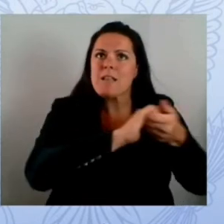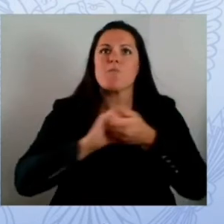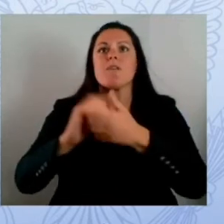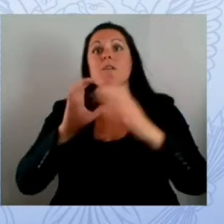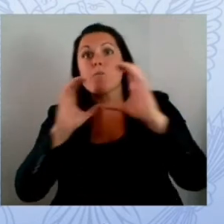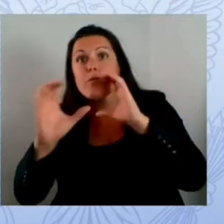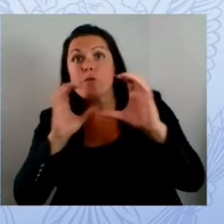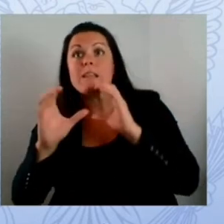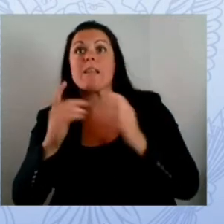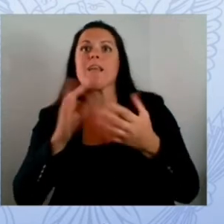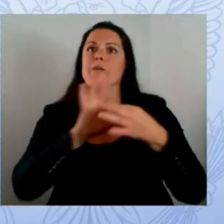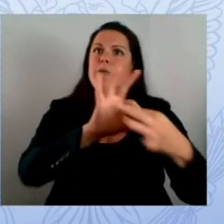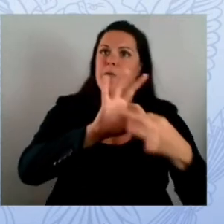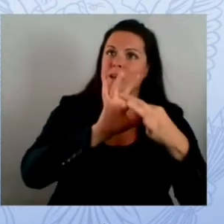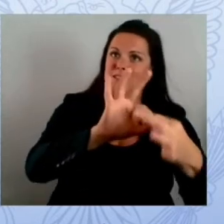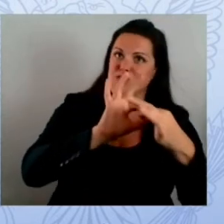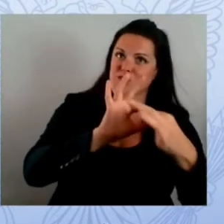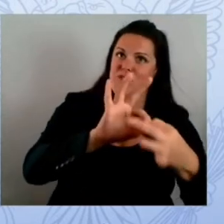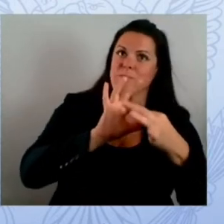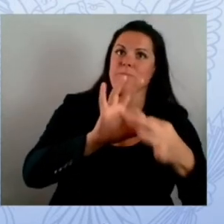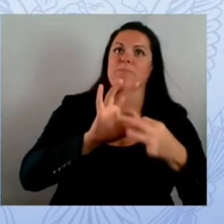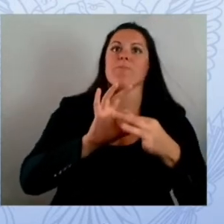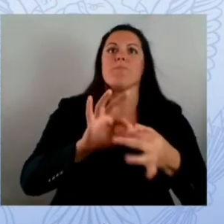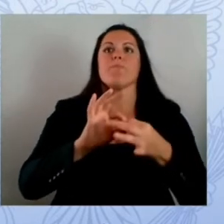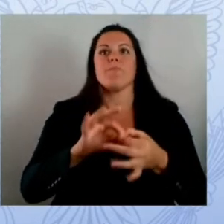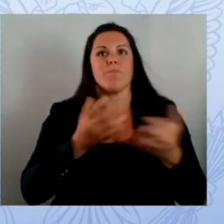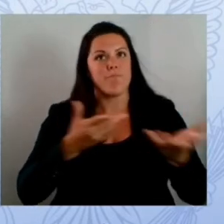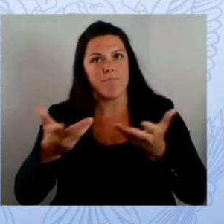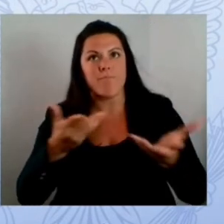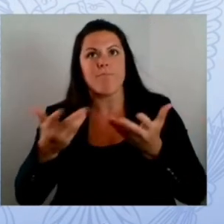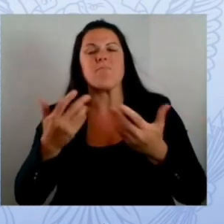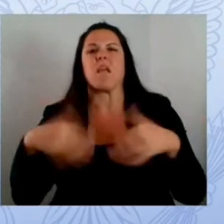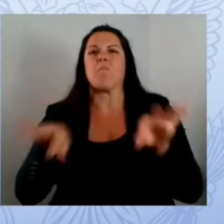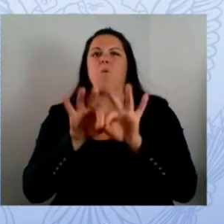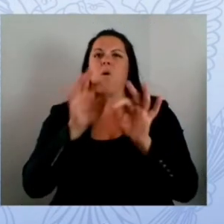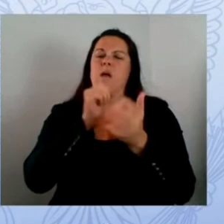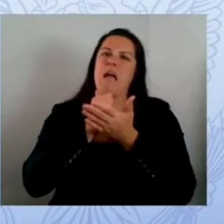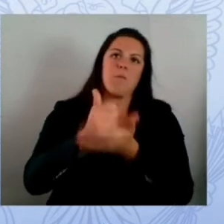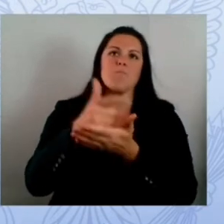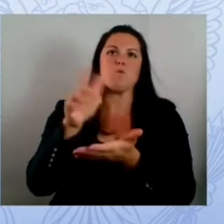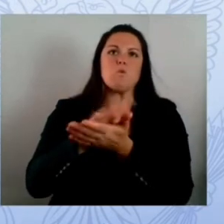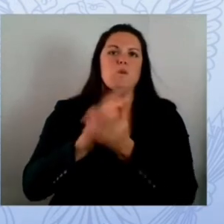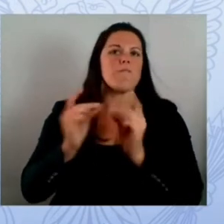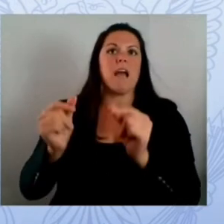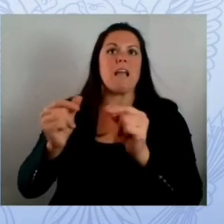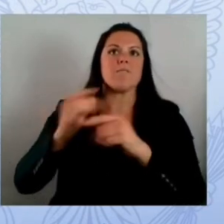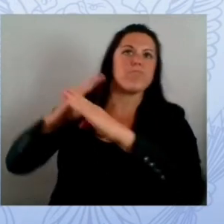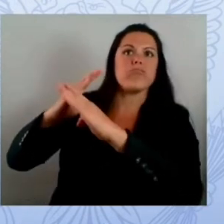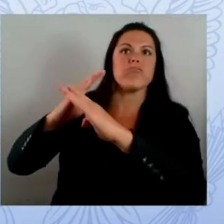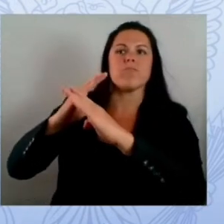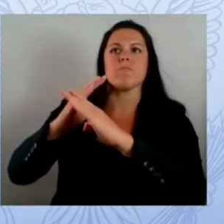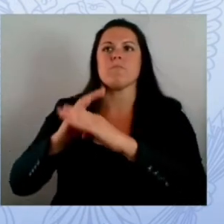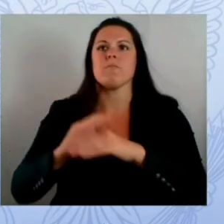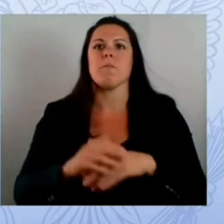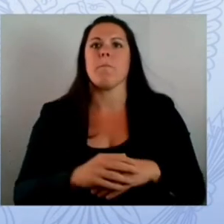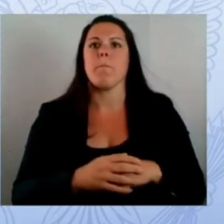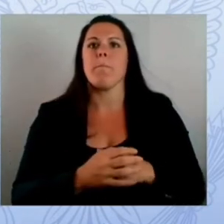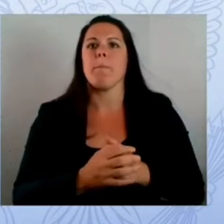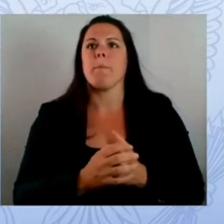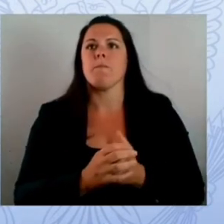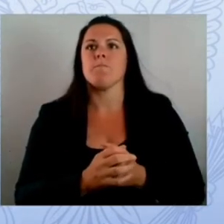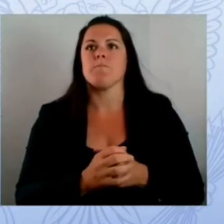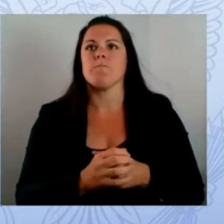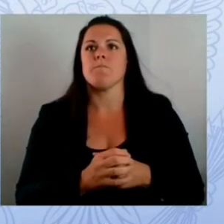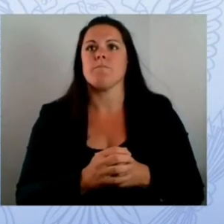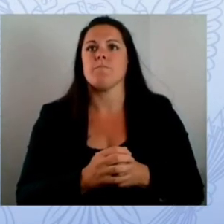we have 56 main hub field offices around the country and then we have several hundred sub offices every